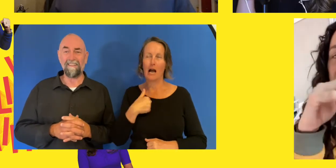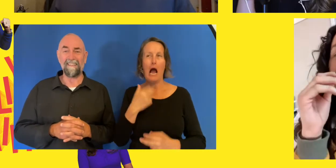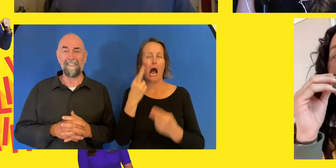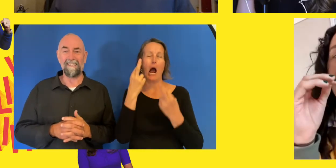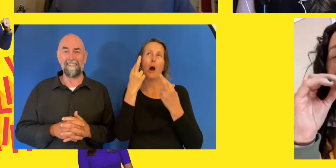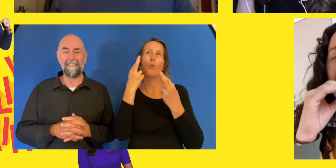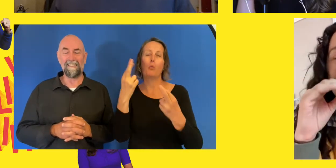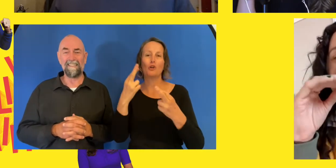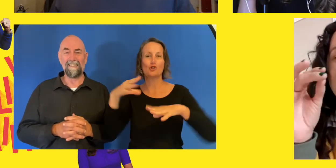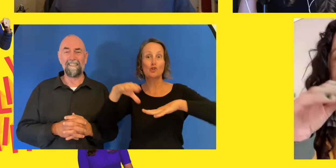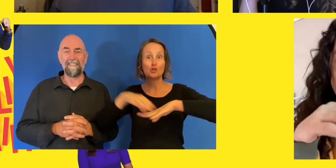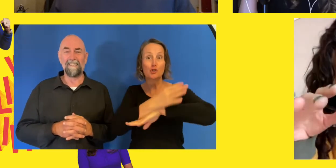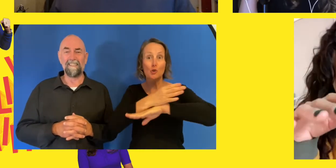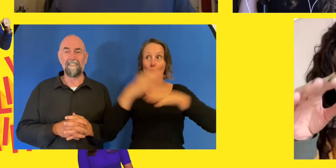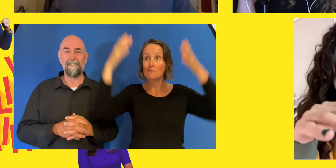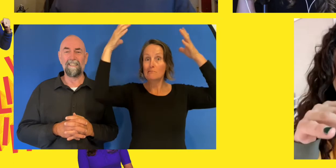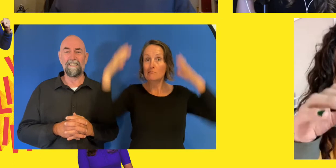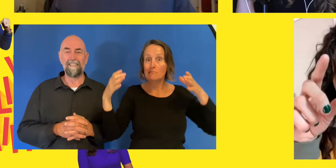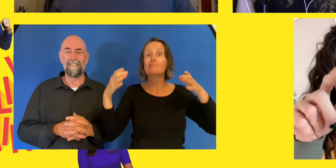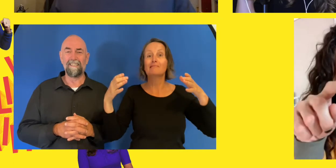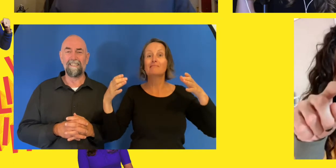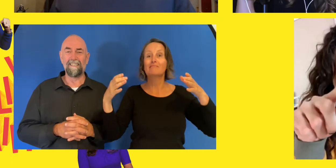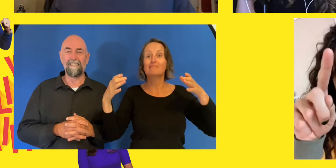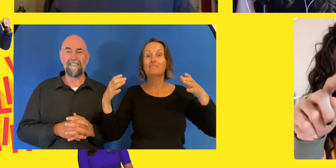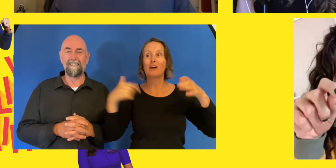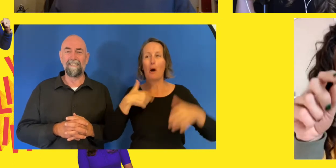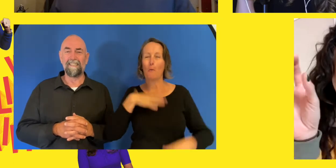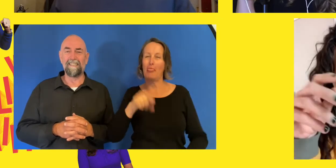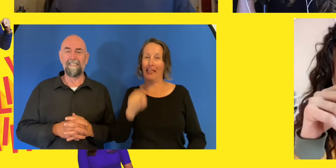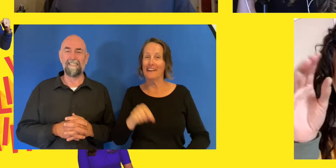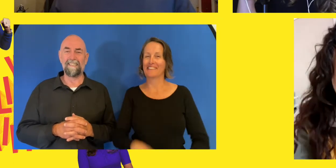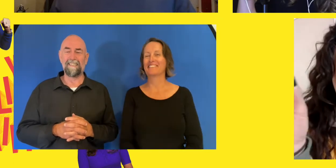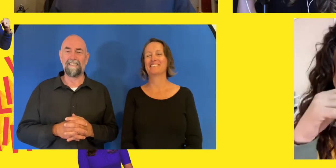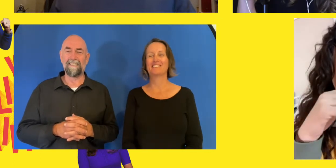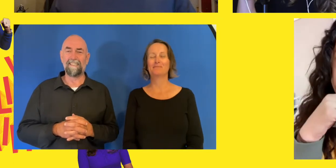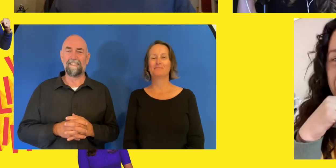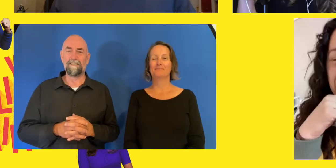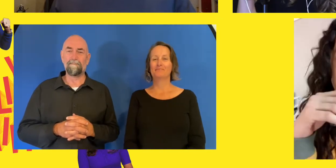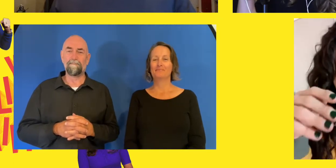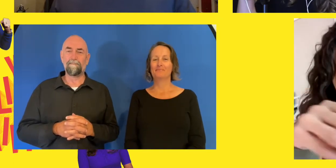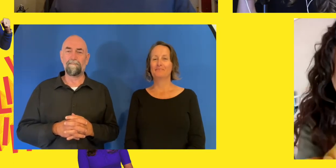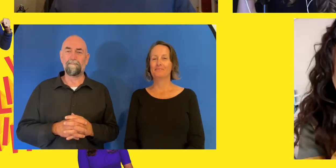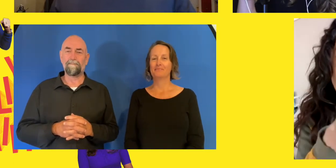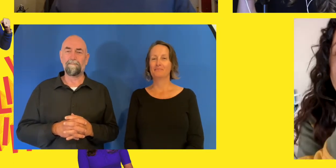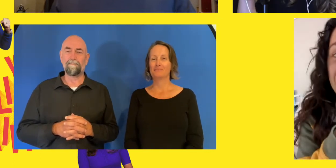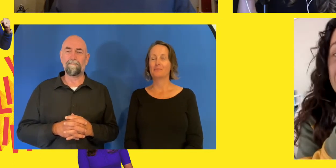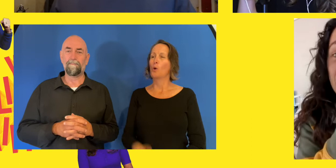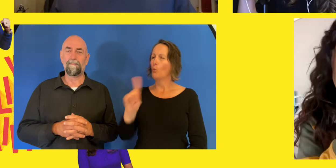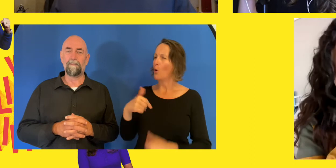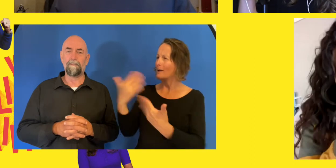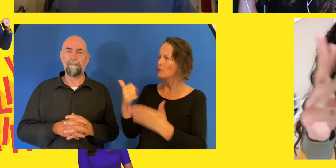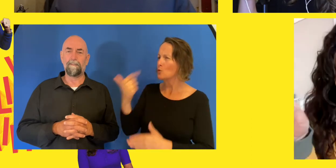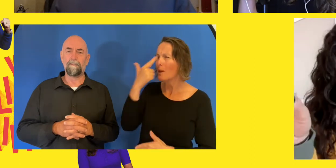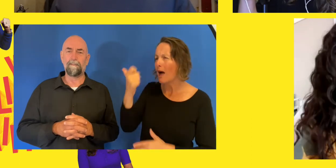Harlem. I cannot put my poles on until I've seen the R on the right, right pole. It doesn't matter if I've seen the L on the other side